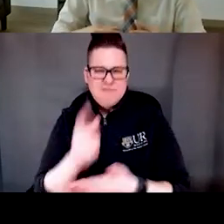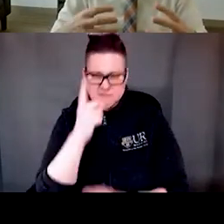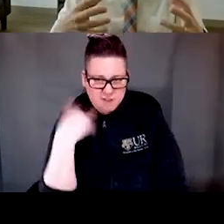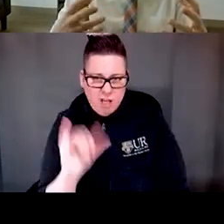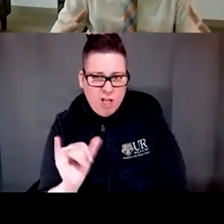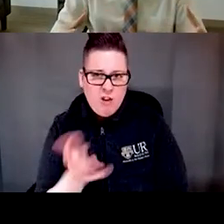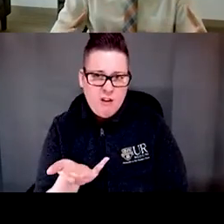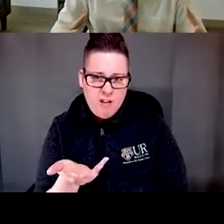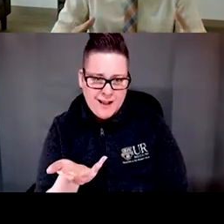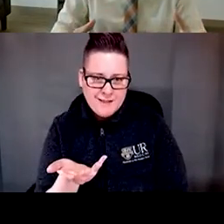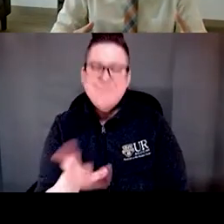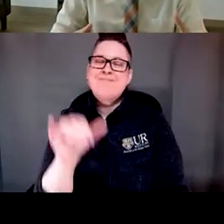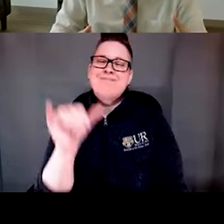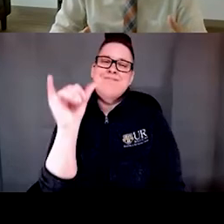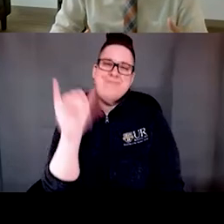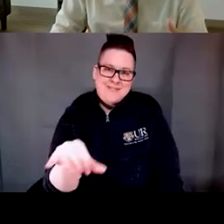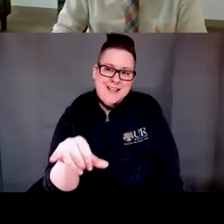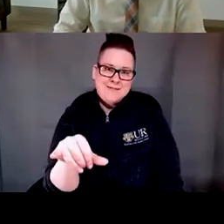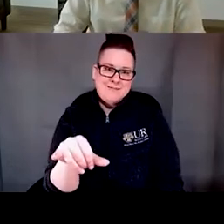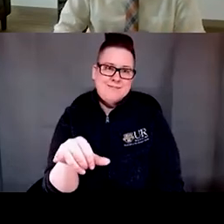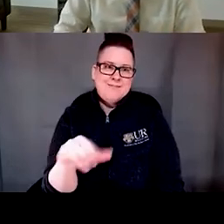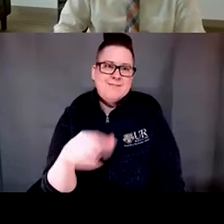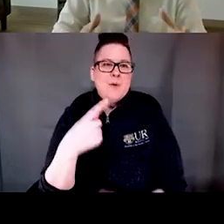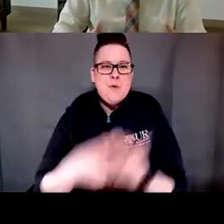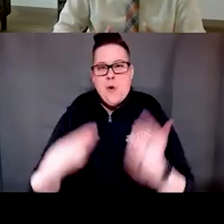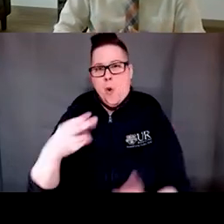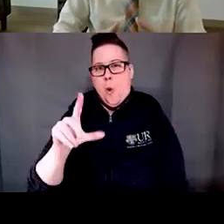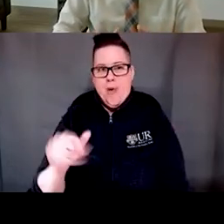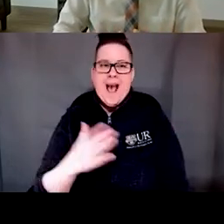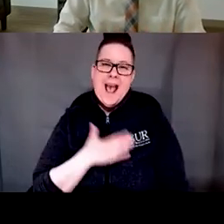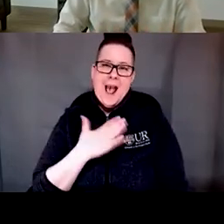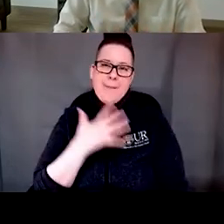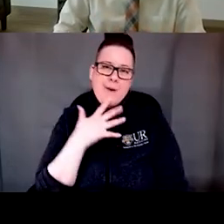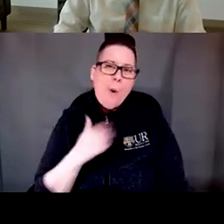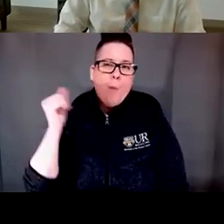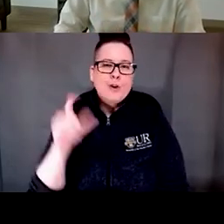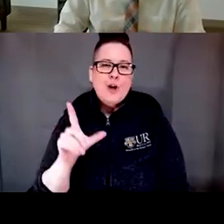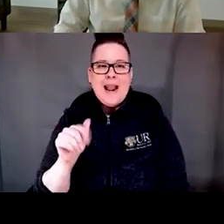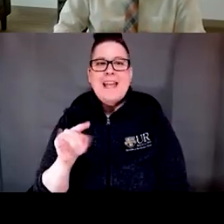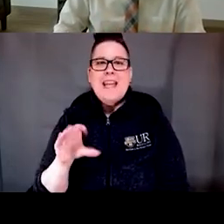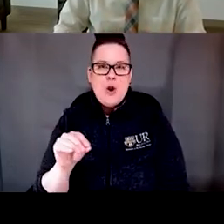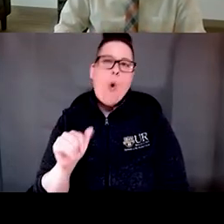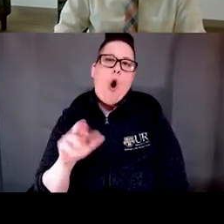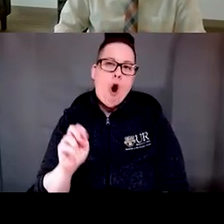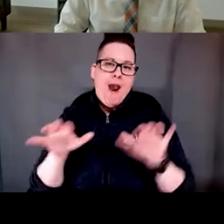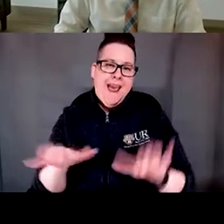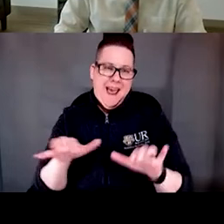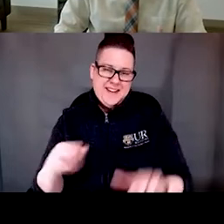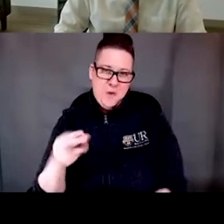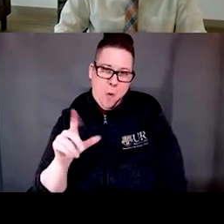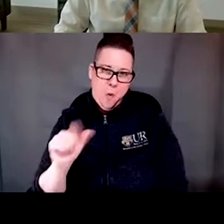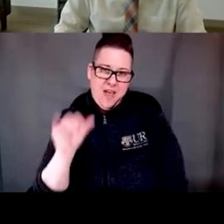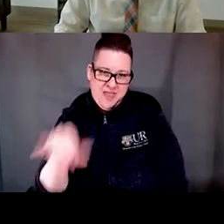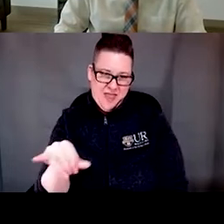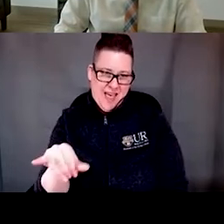And so that is what the happy older Latinos are active or OLA is all about. It's a health promotion, a